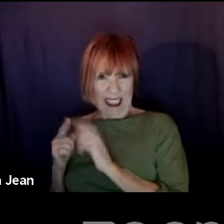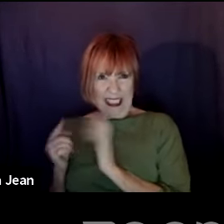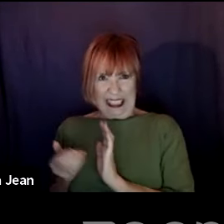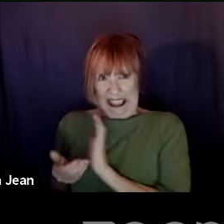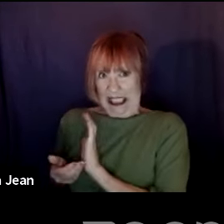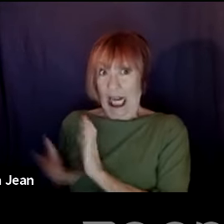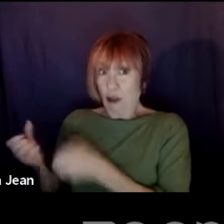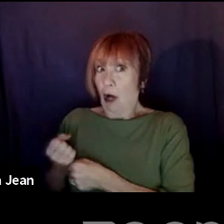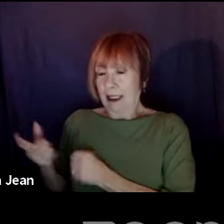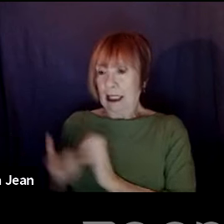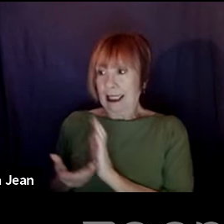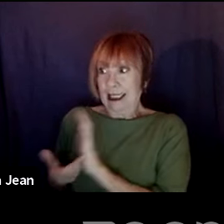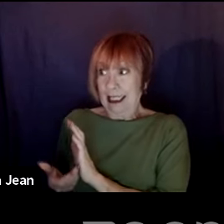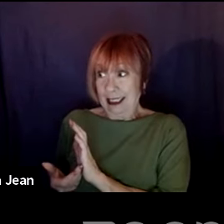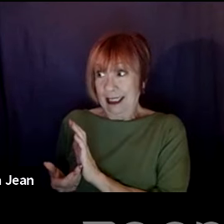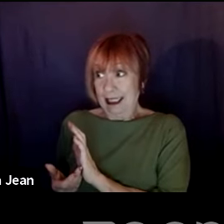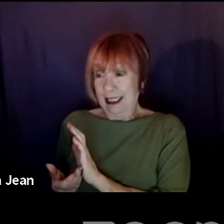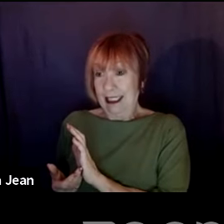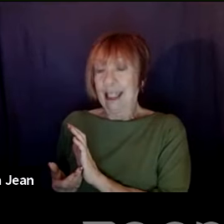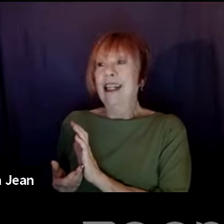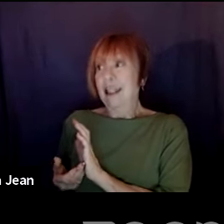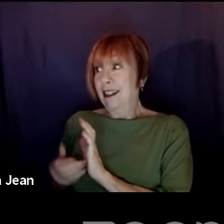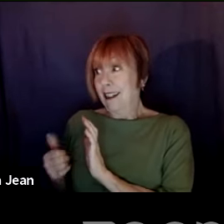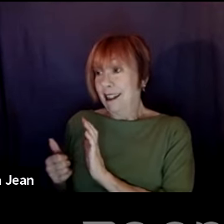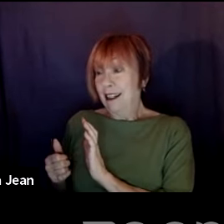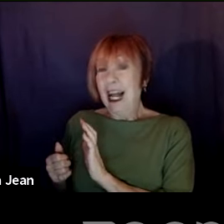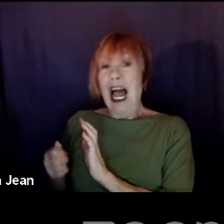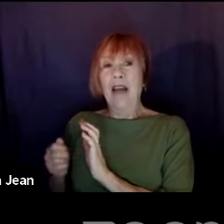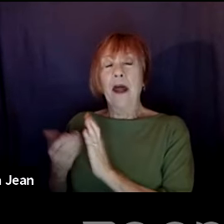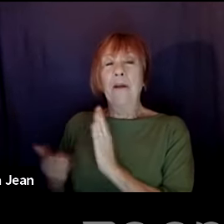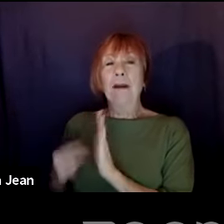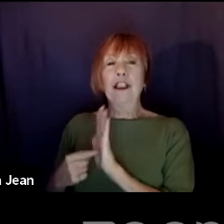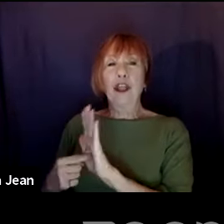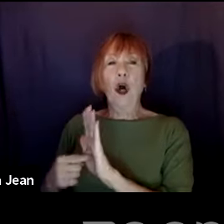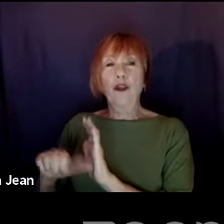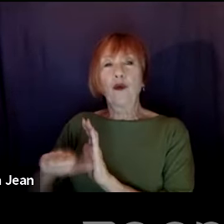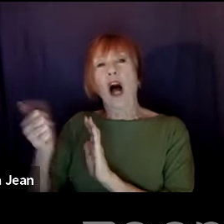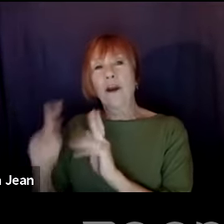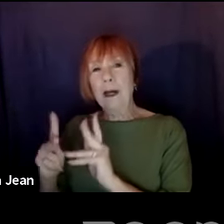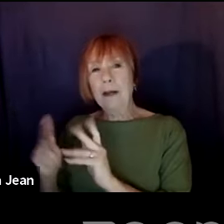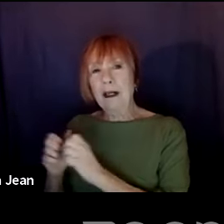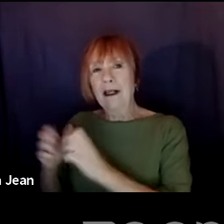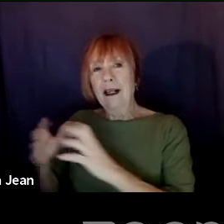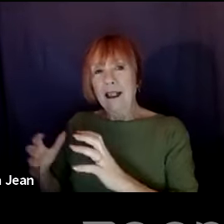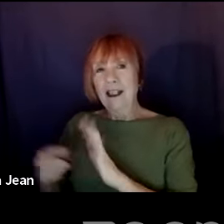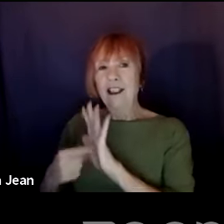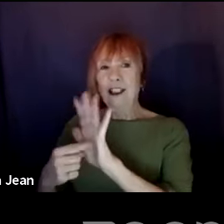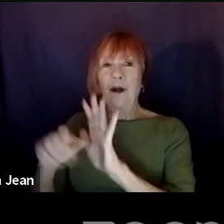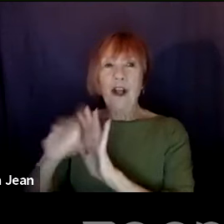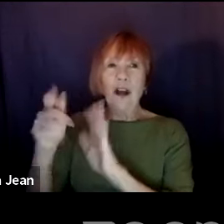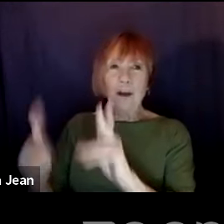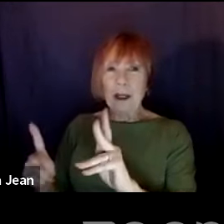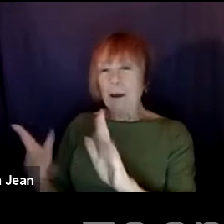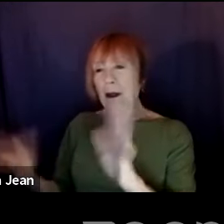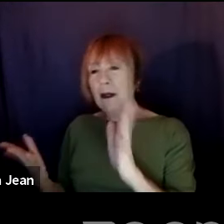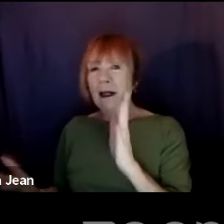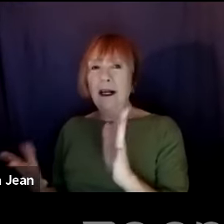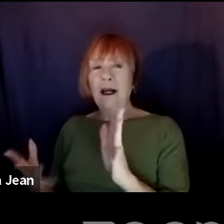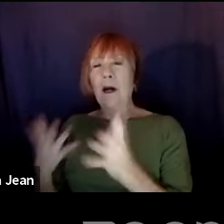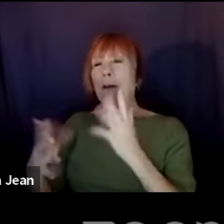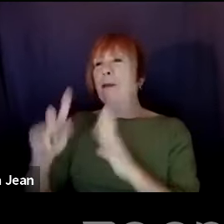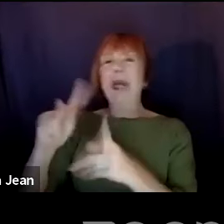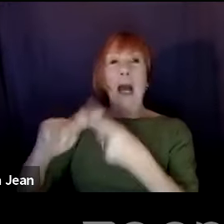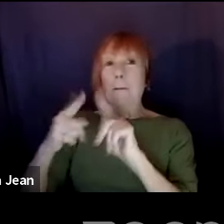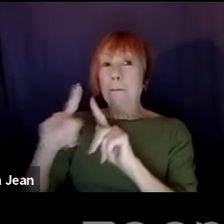of with each draft, I sort of expand my circle to the point that more people are reading it, and people that don't know me as well, and are not automatic